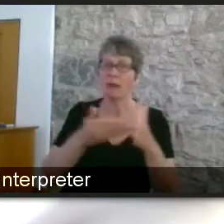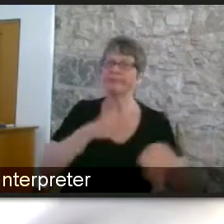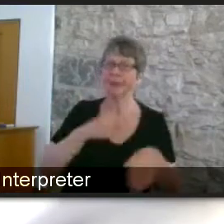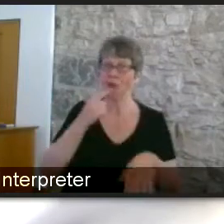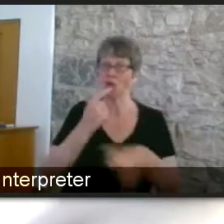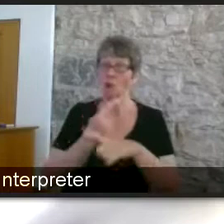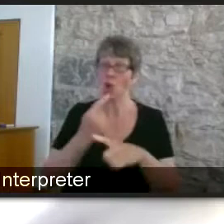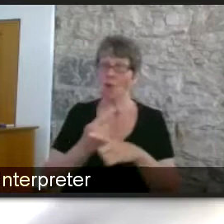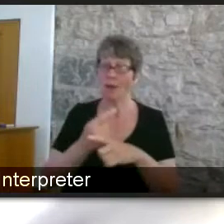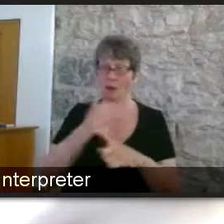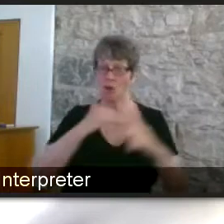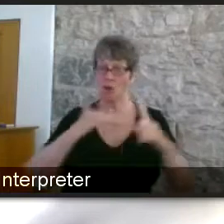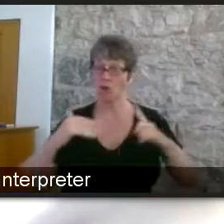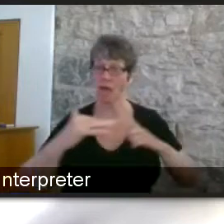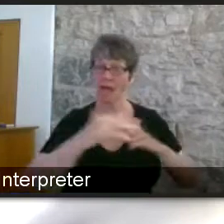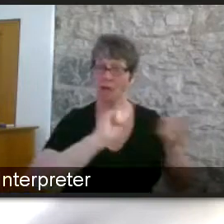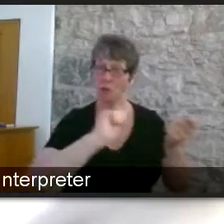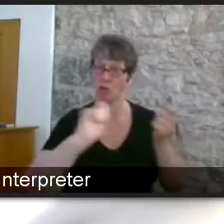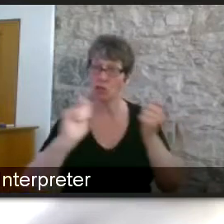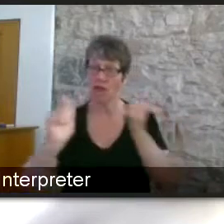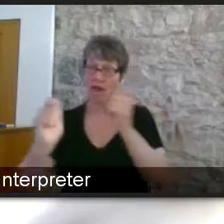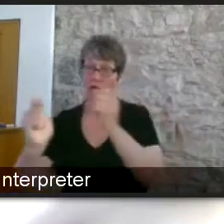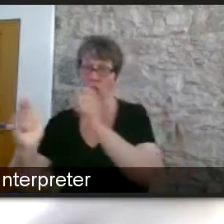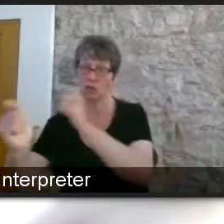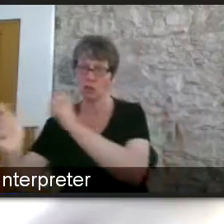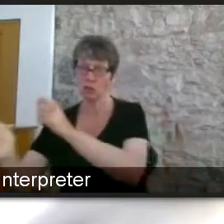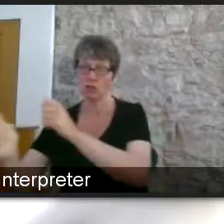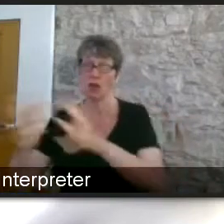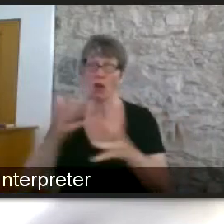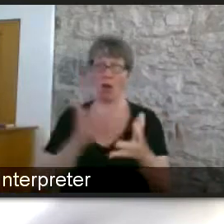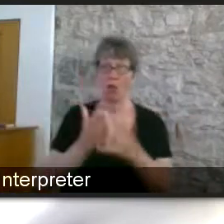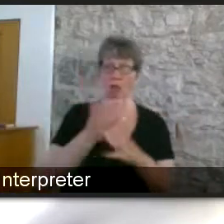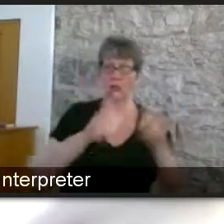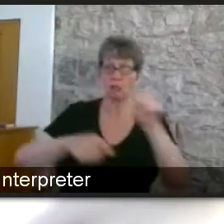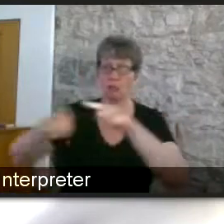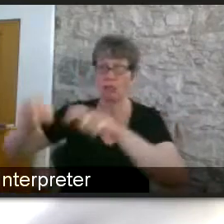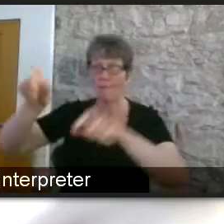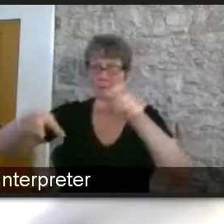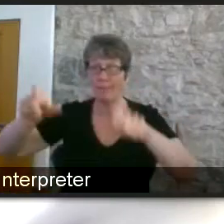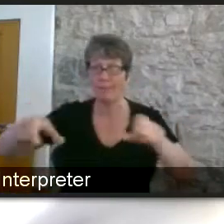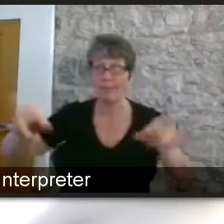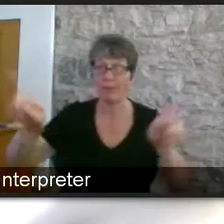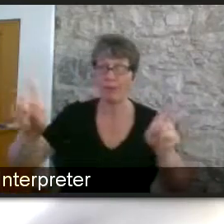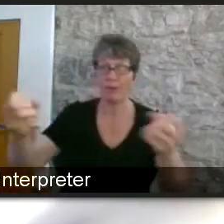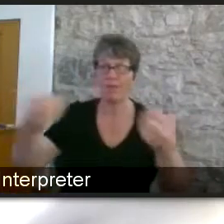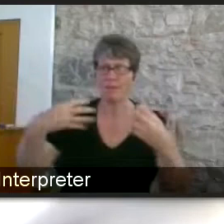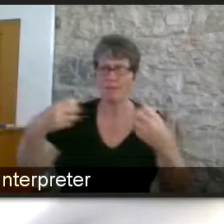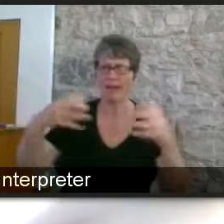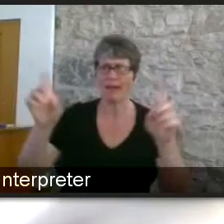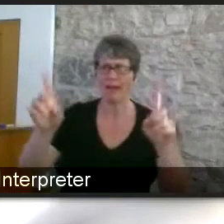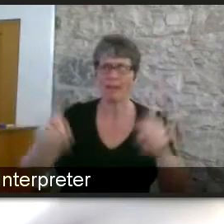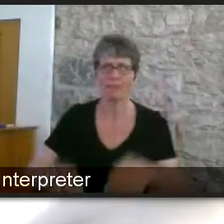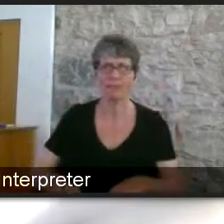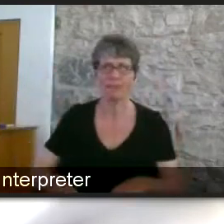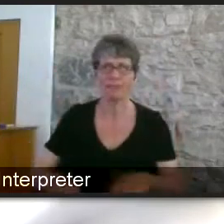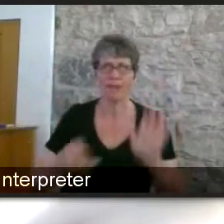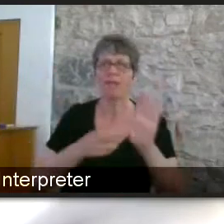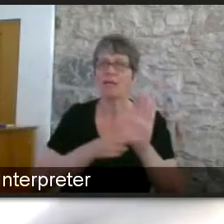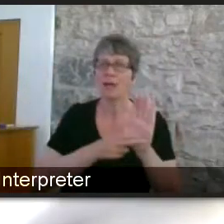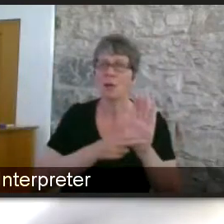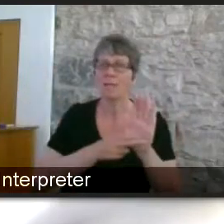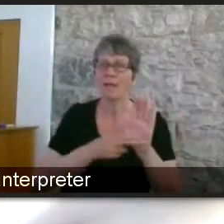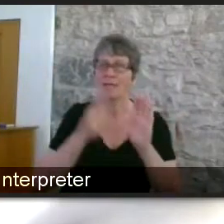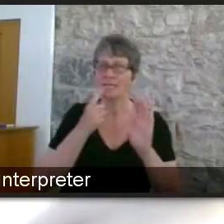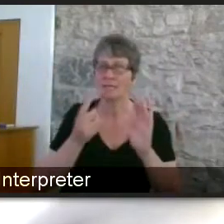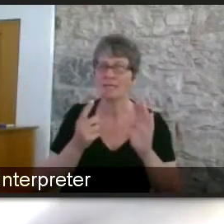obviously the work you do you'll be speaking to a broad range of people totally so there's a couple of points really i think um it's great